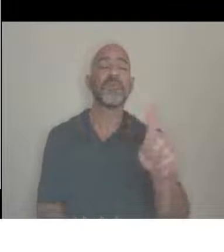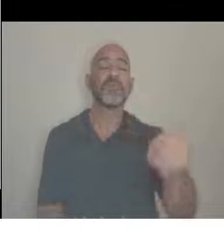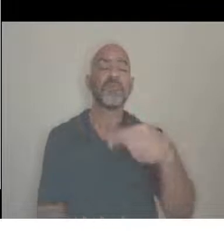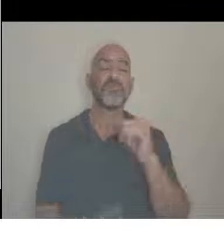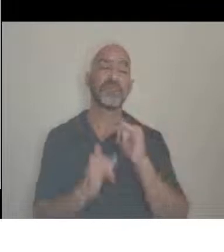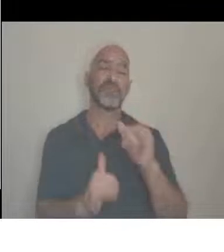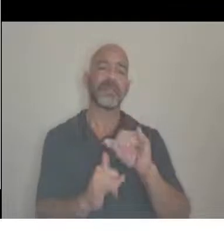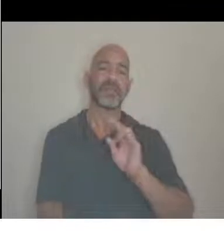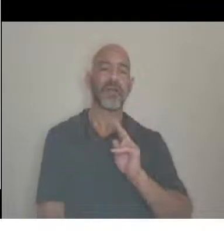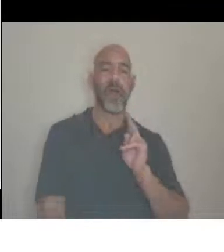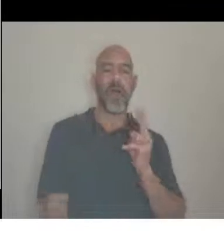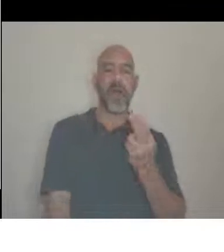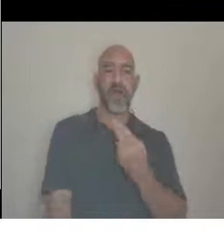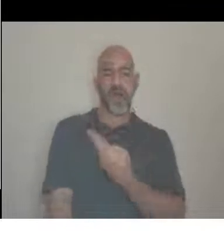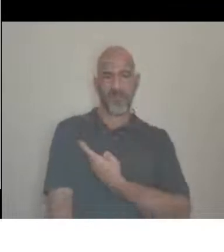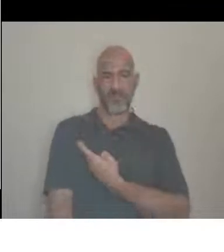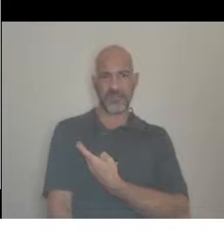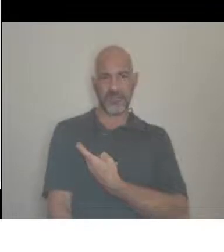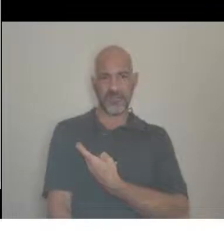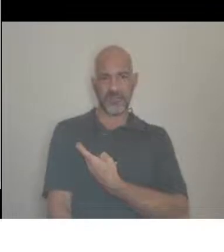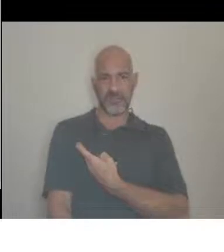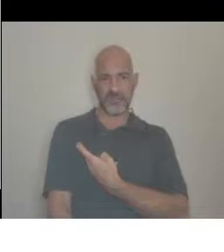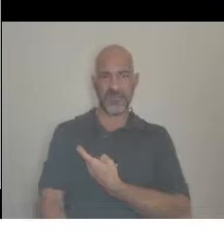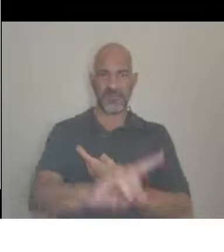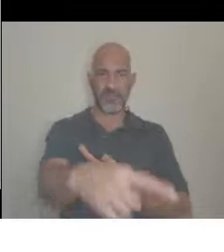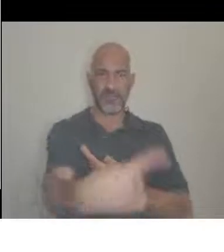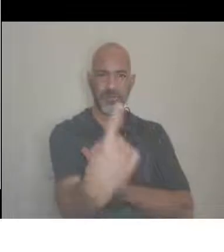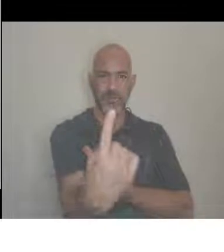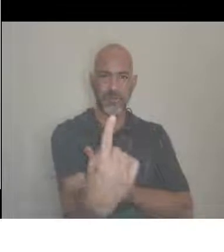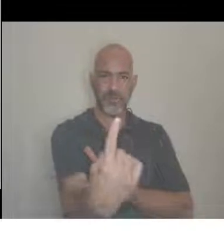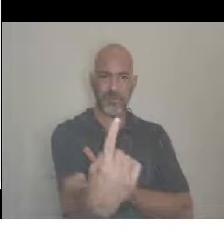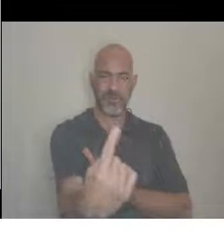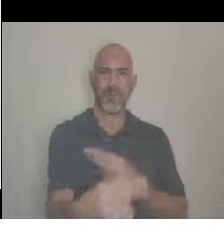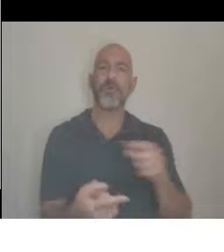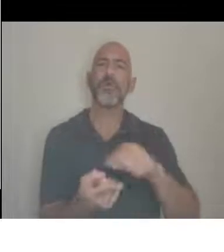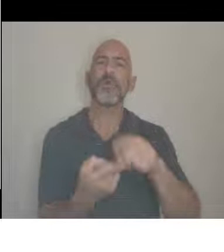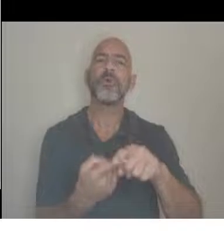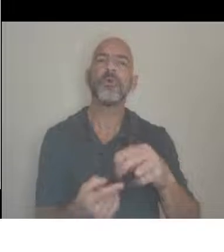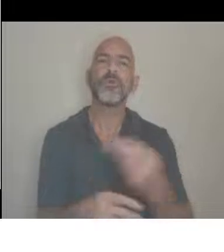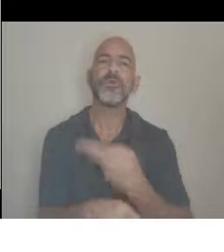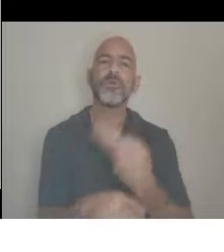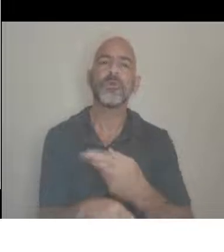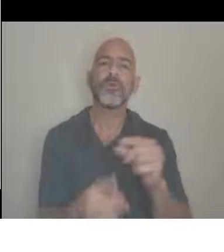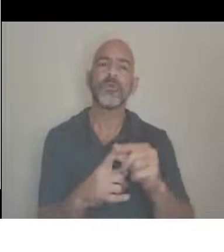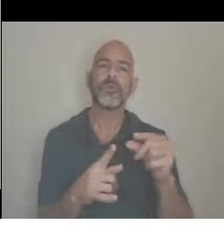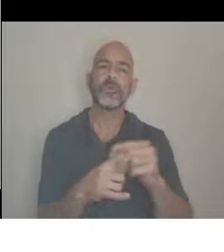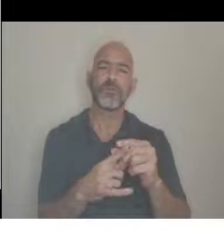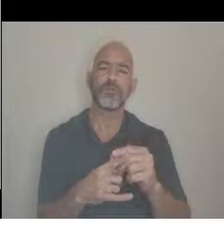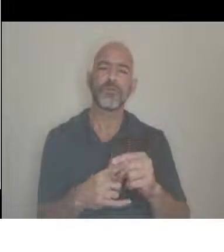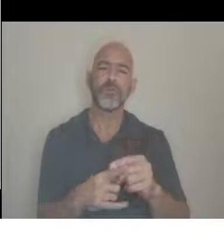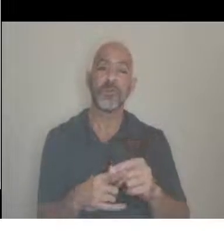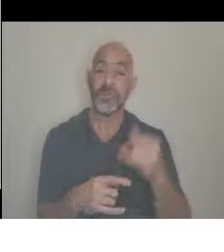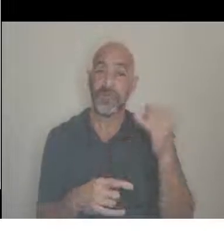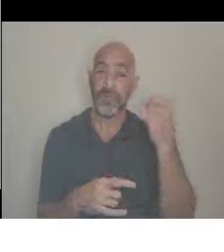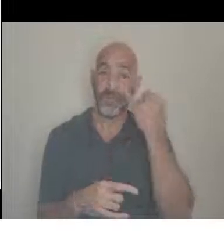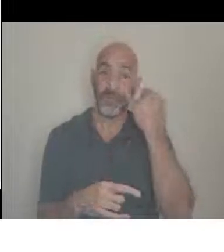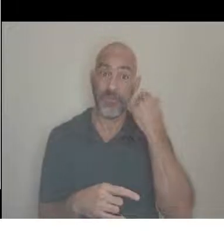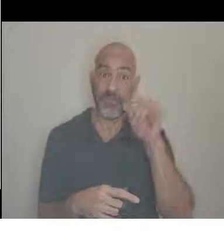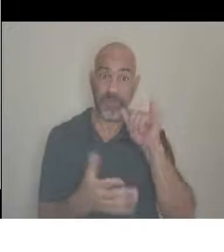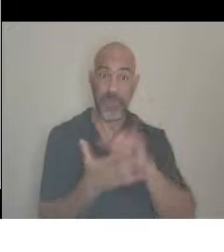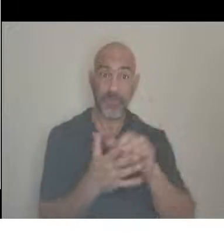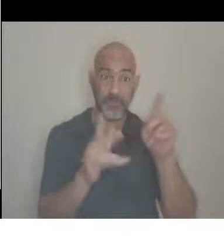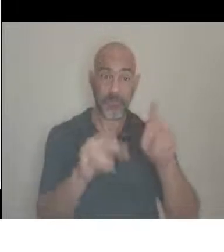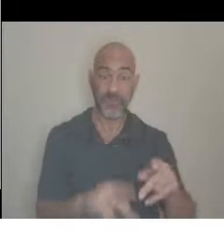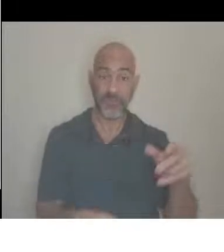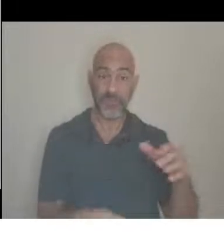cause, when you use those words, that someone, especially someone who has been called those things, or had someone